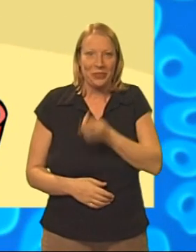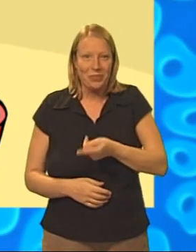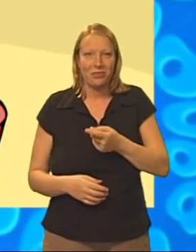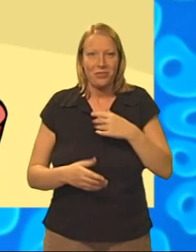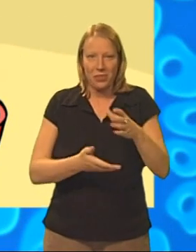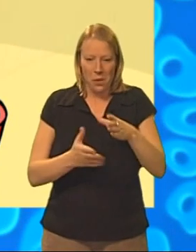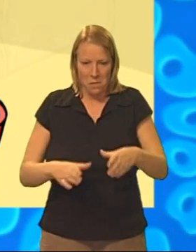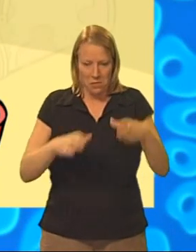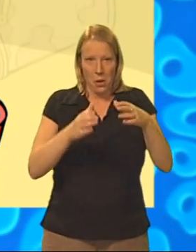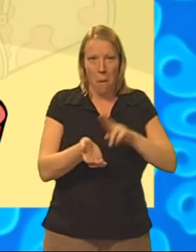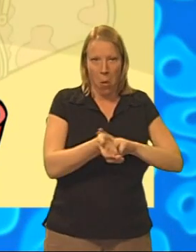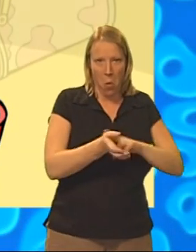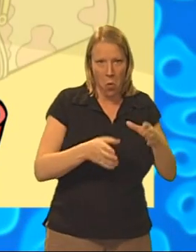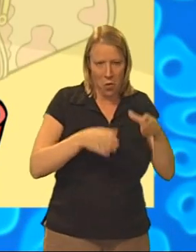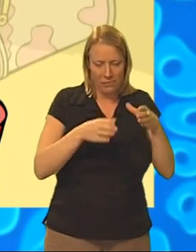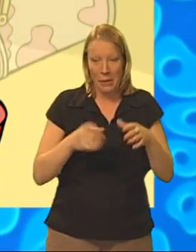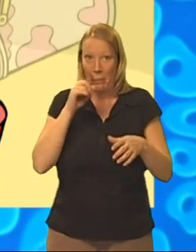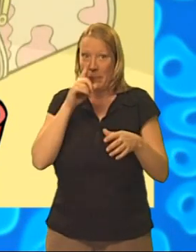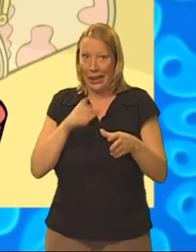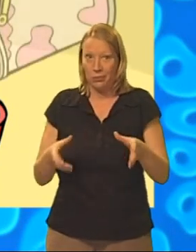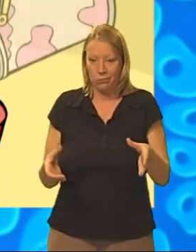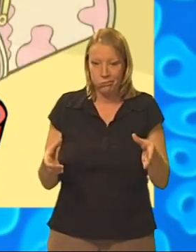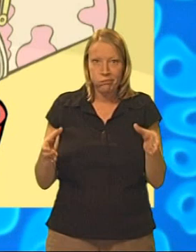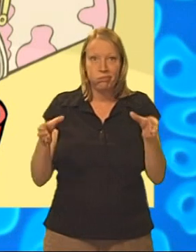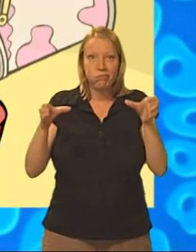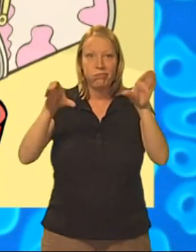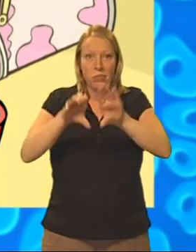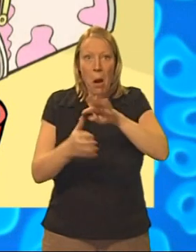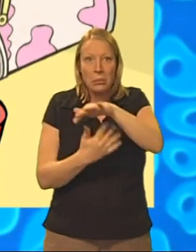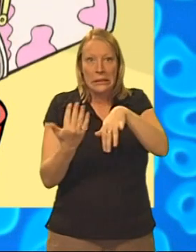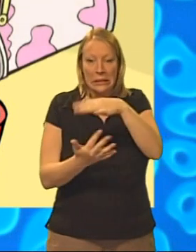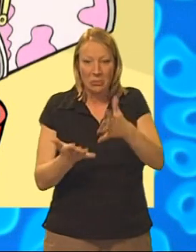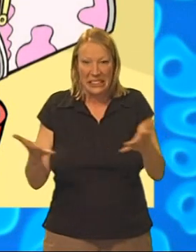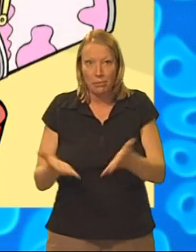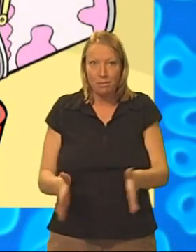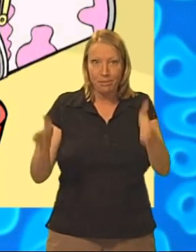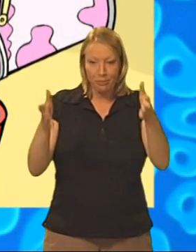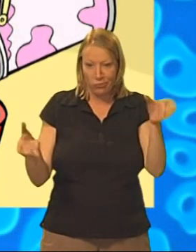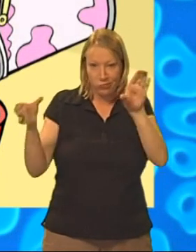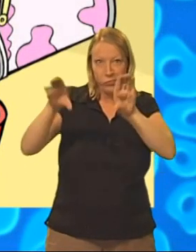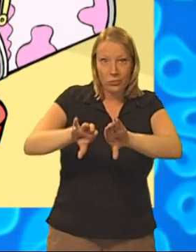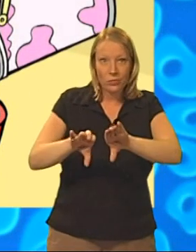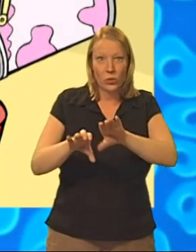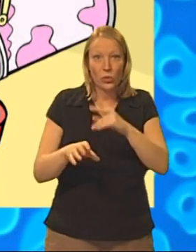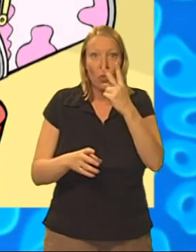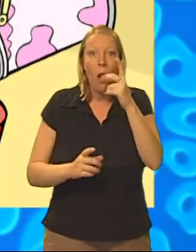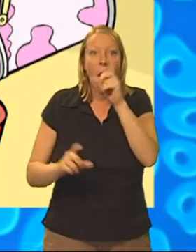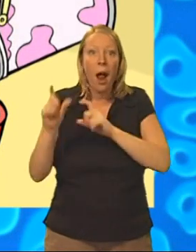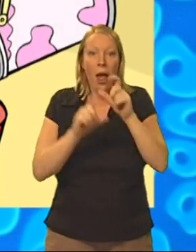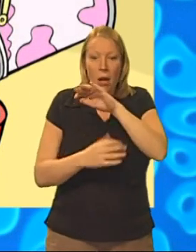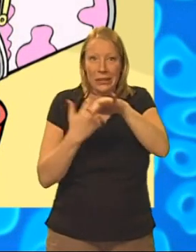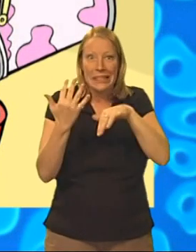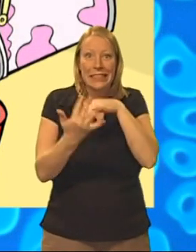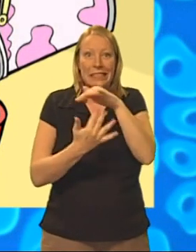I took a pot of the blue paint and a pot of the pink paint and mixed them up in a large bucket. As the two colours mixed